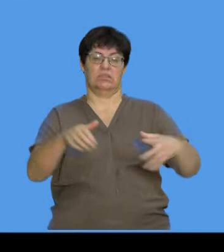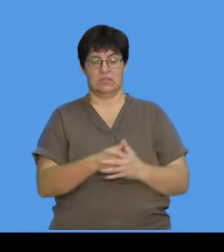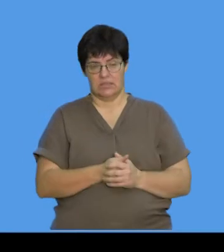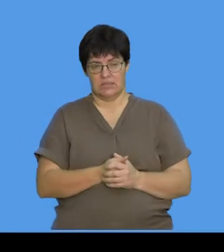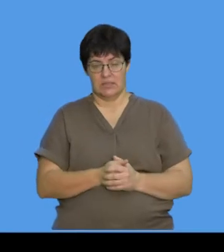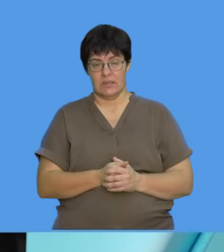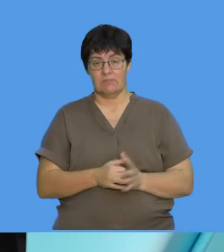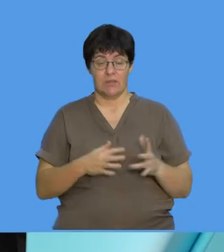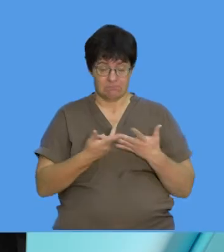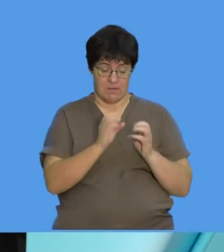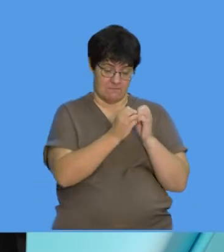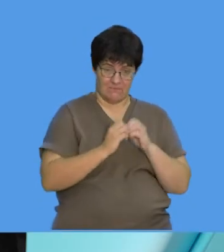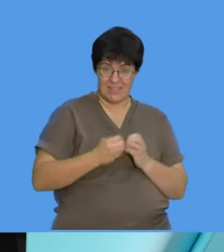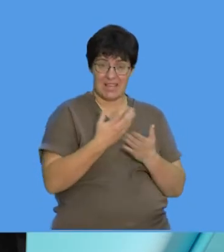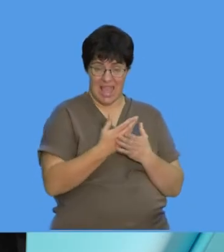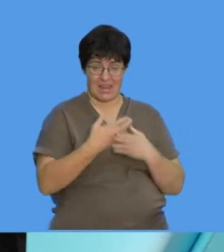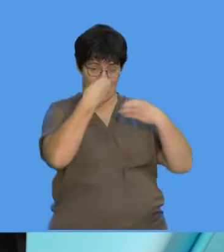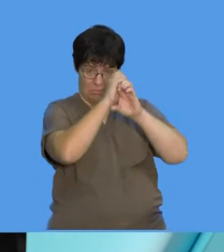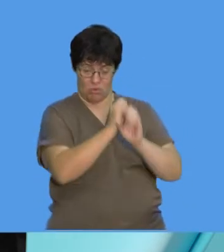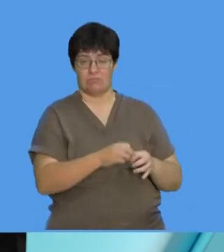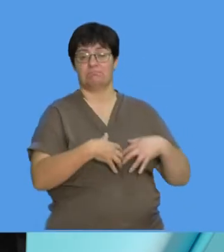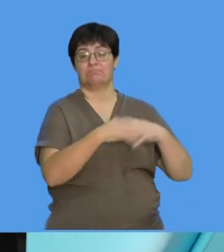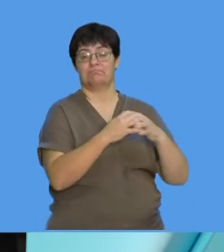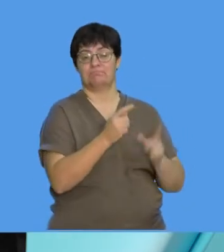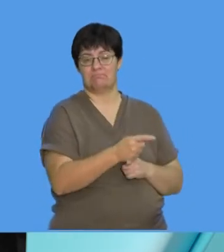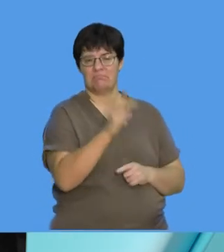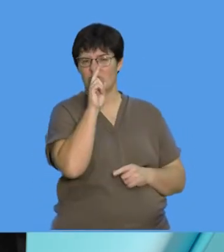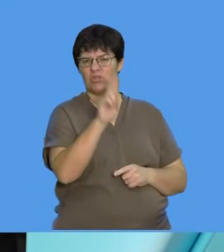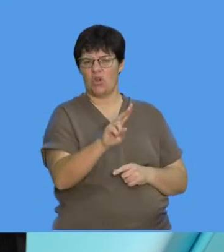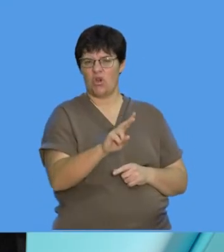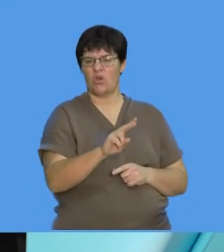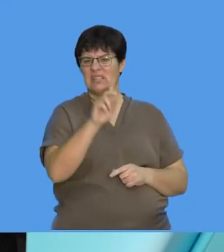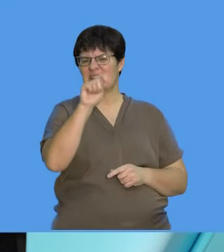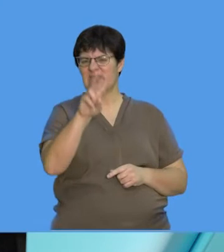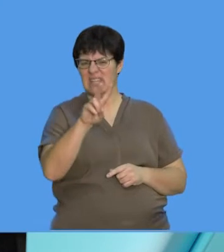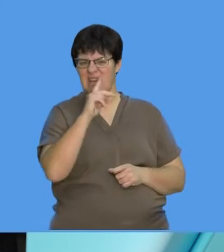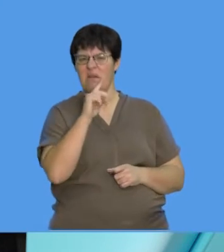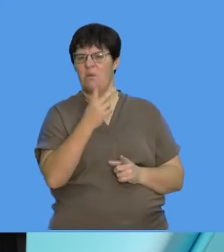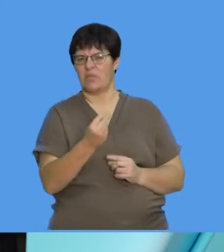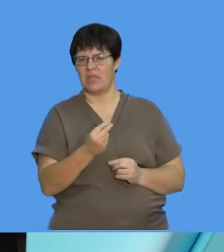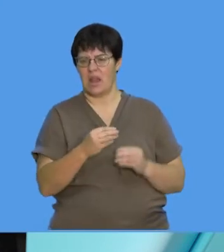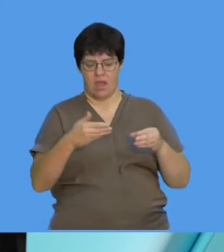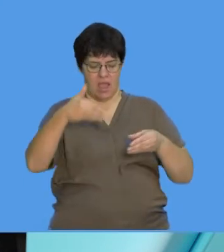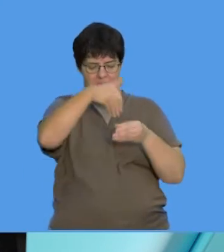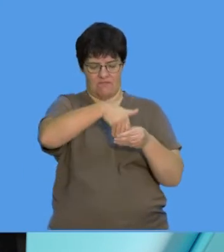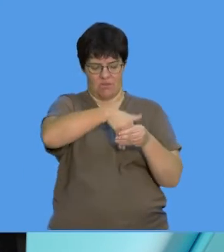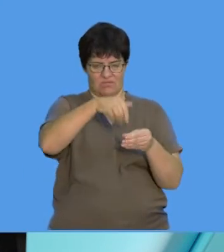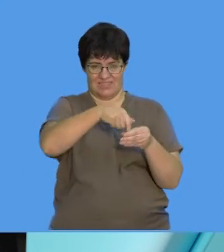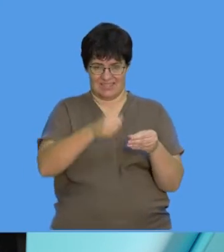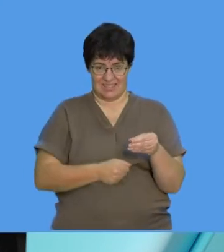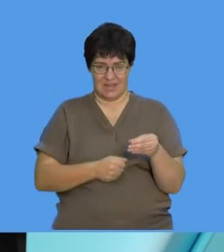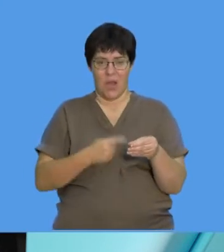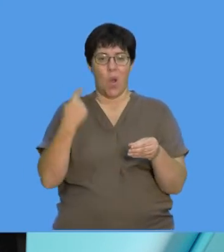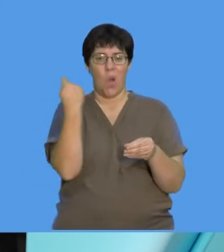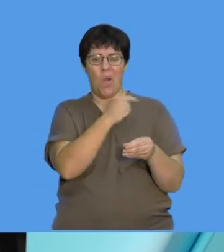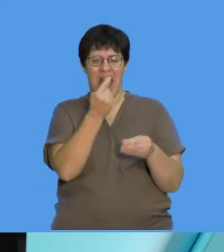They can manufacture anthrax in the laboratory. And I don't know if you've ever seen TV programs. It usually comes in an envelope